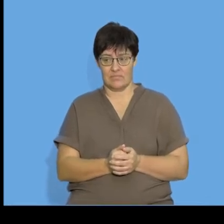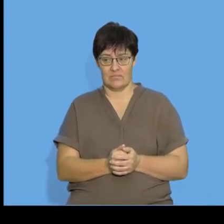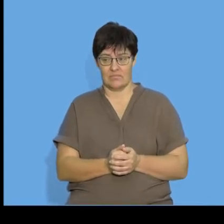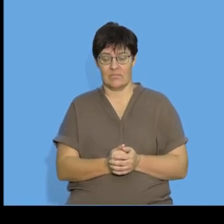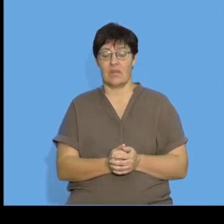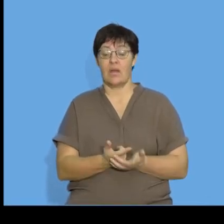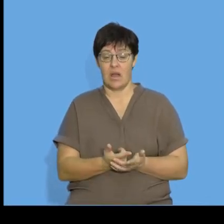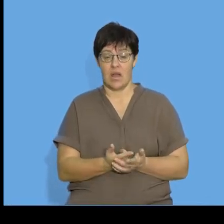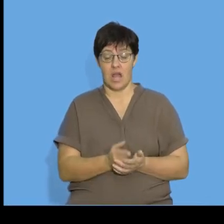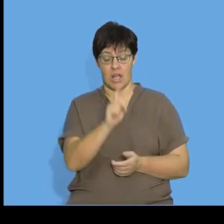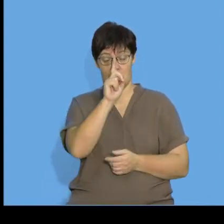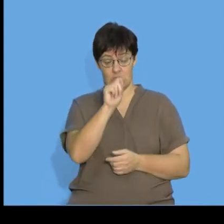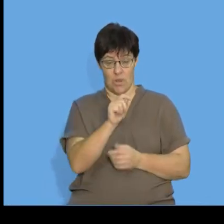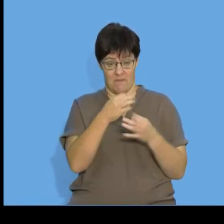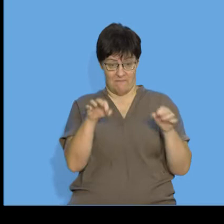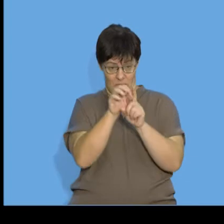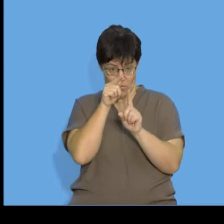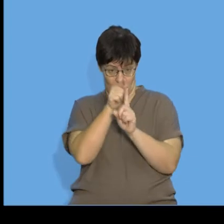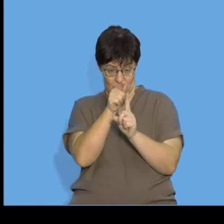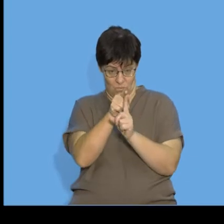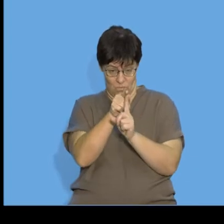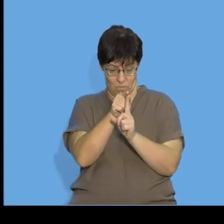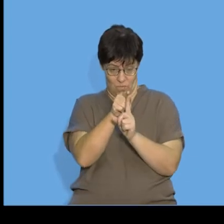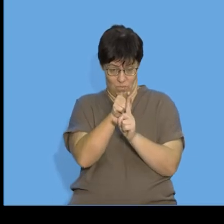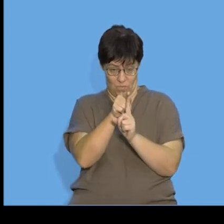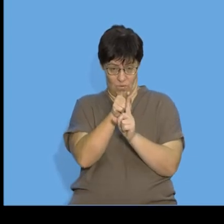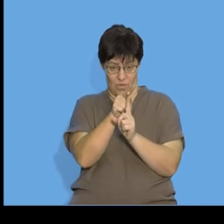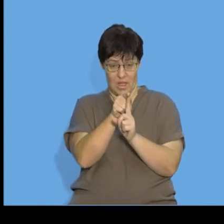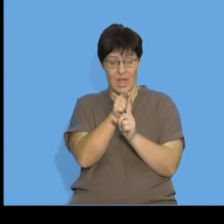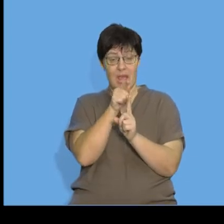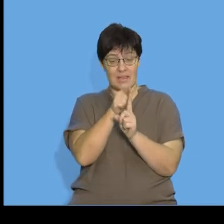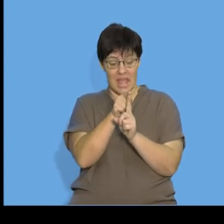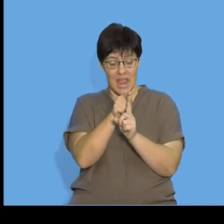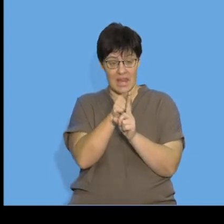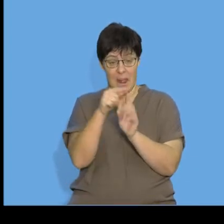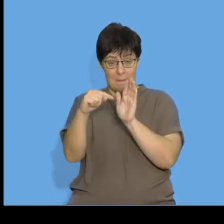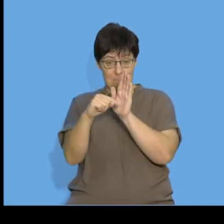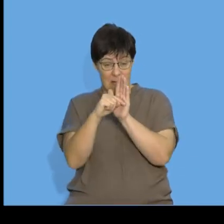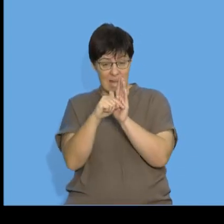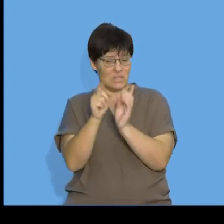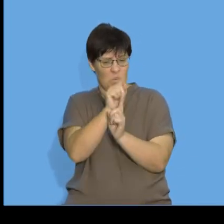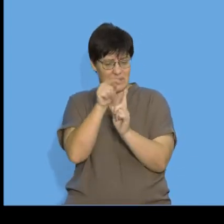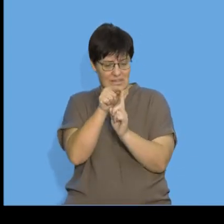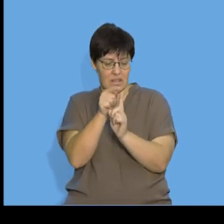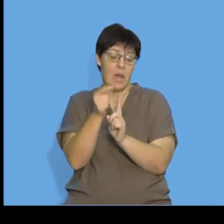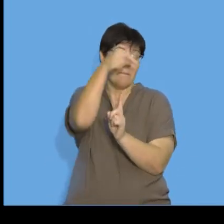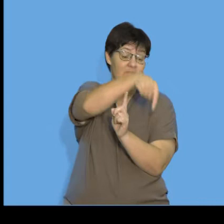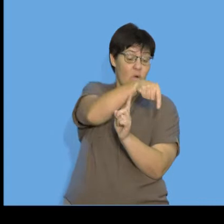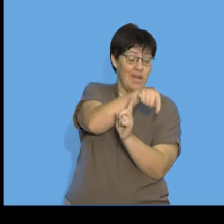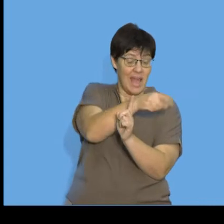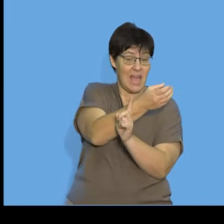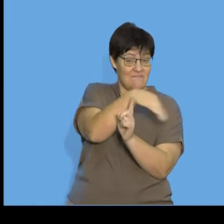So, we take the term value and we subtract the term value that comes